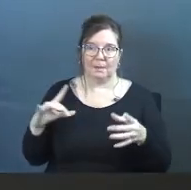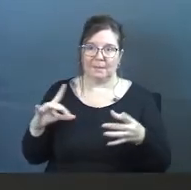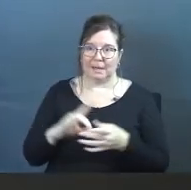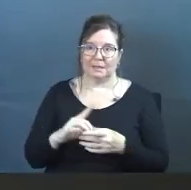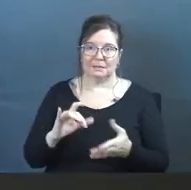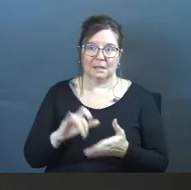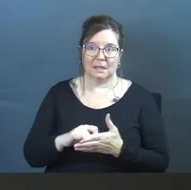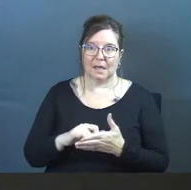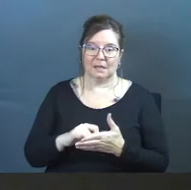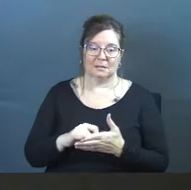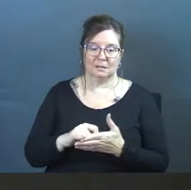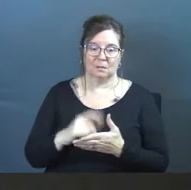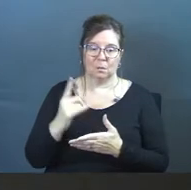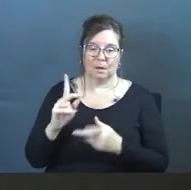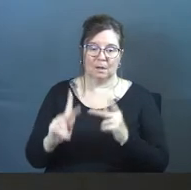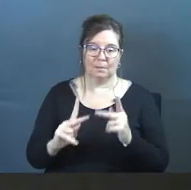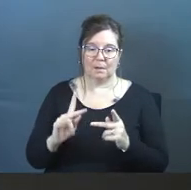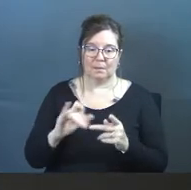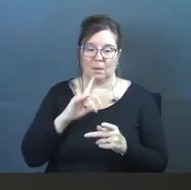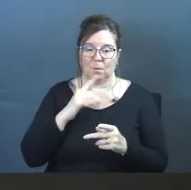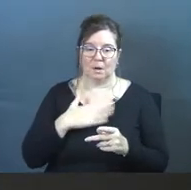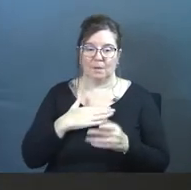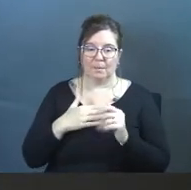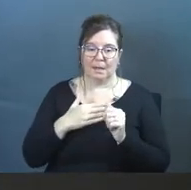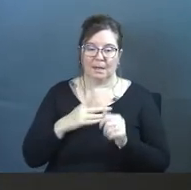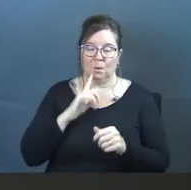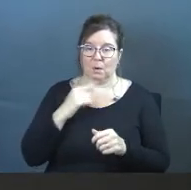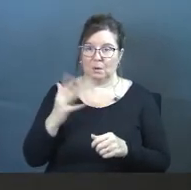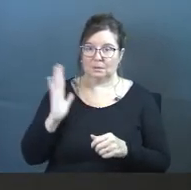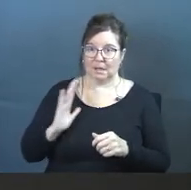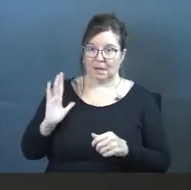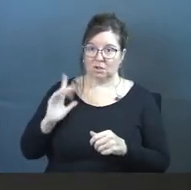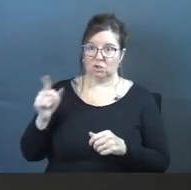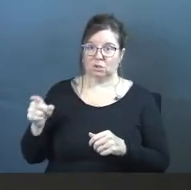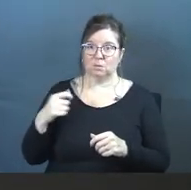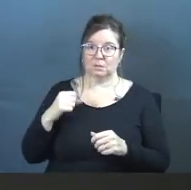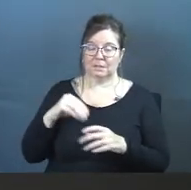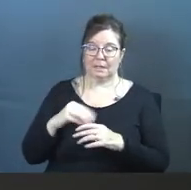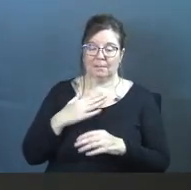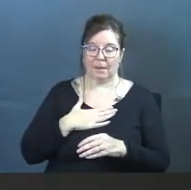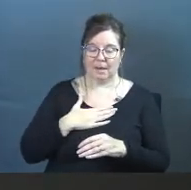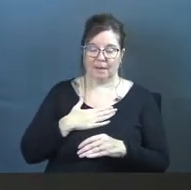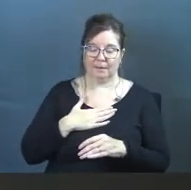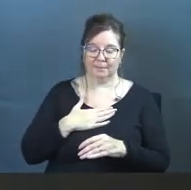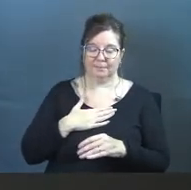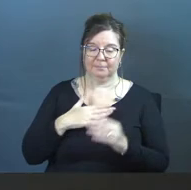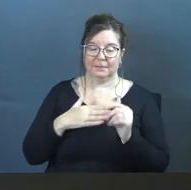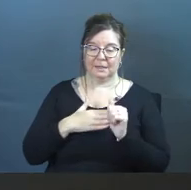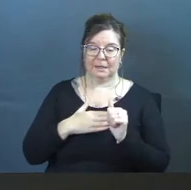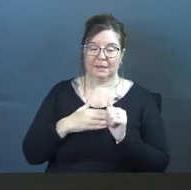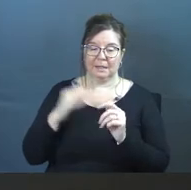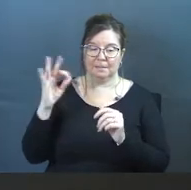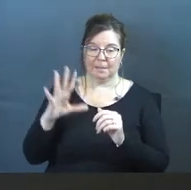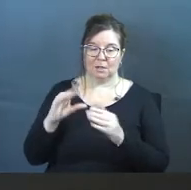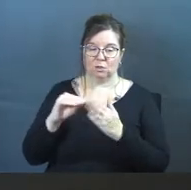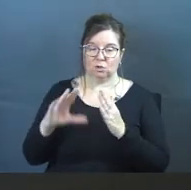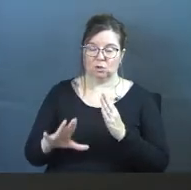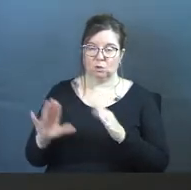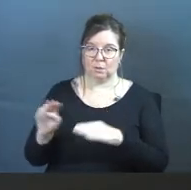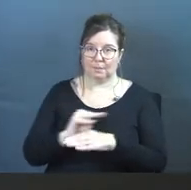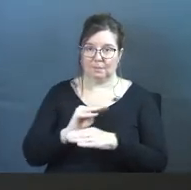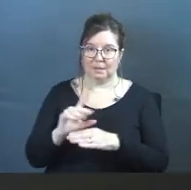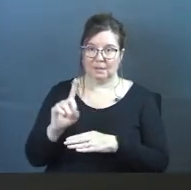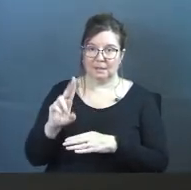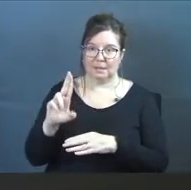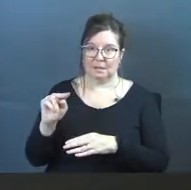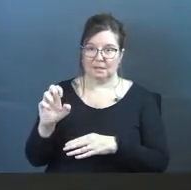that one of the people that were one of my leaders where I was at, she was in my lead pastor student ministry in Duncan,